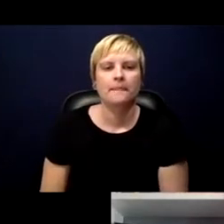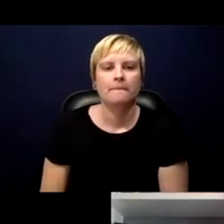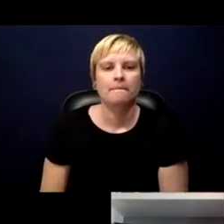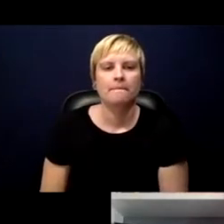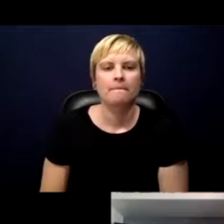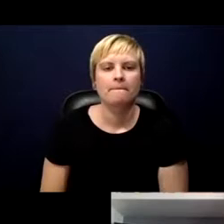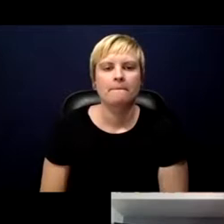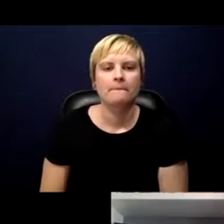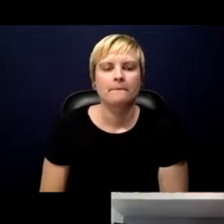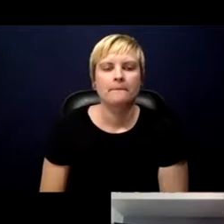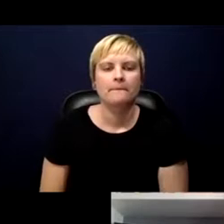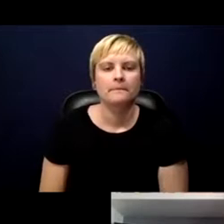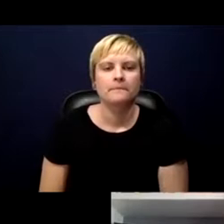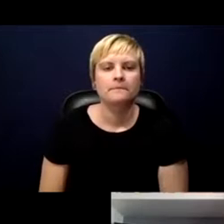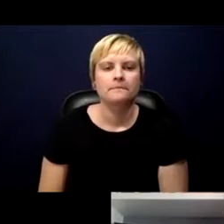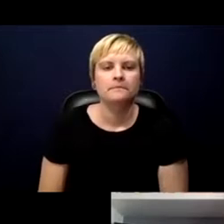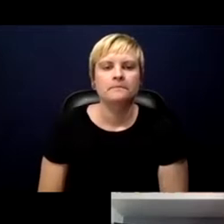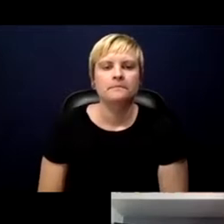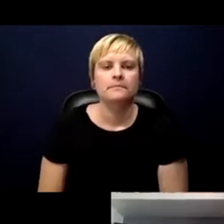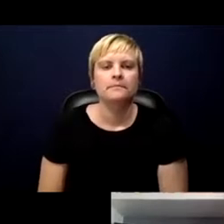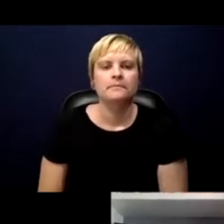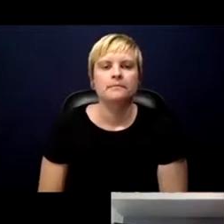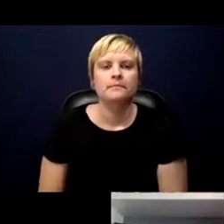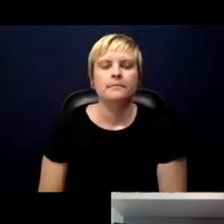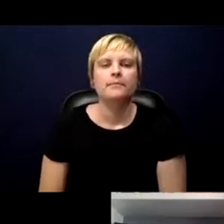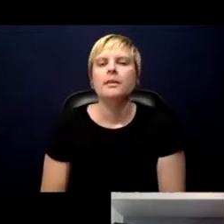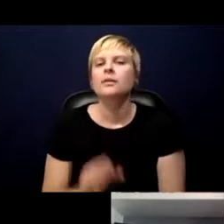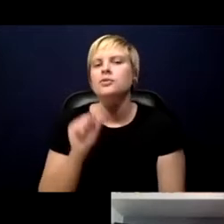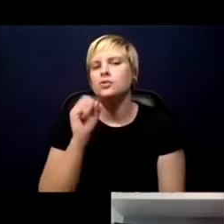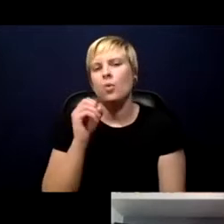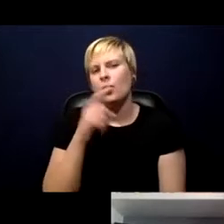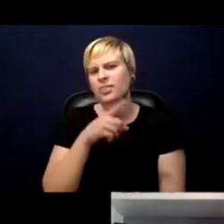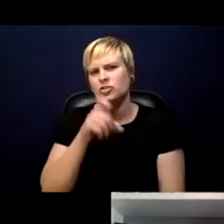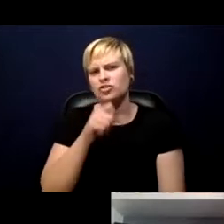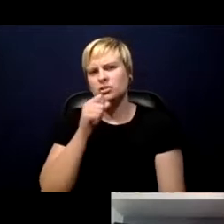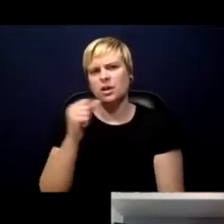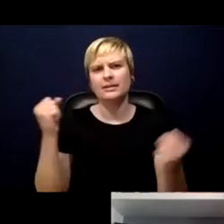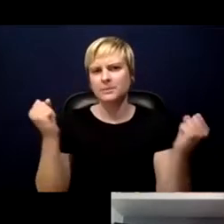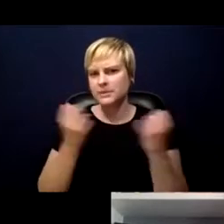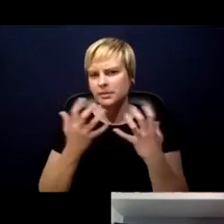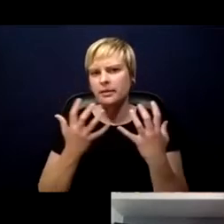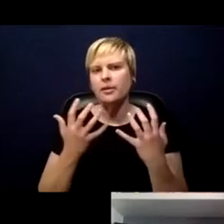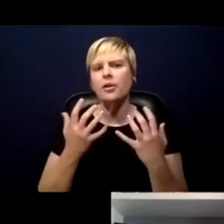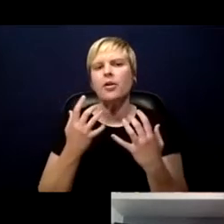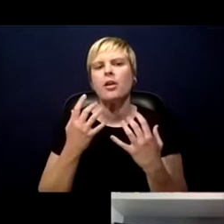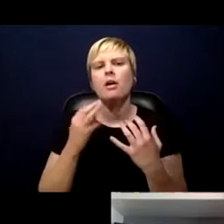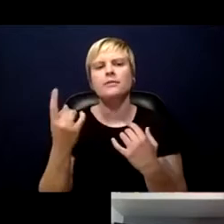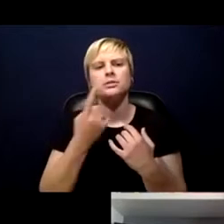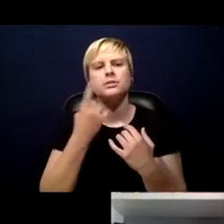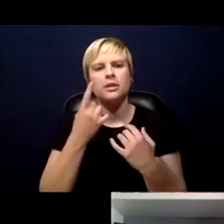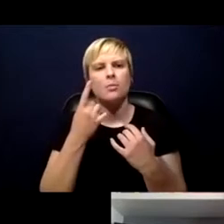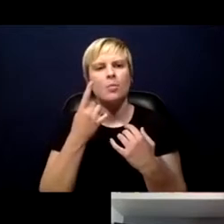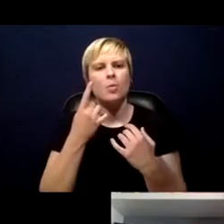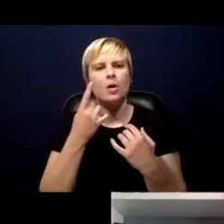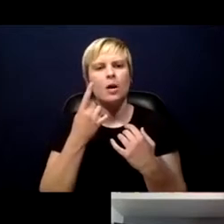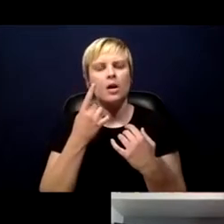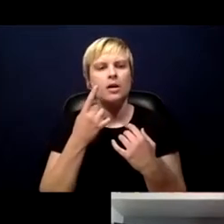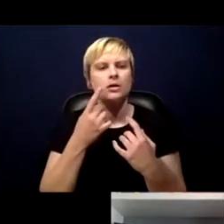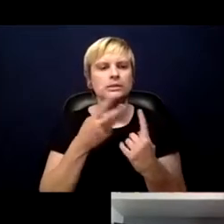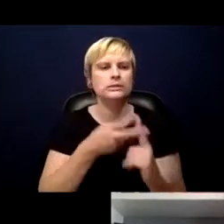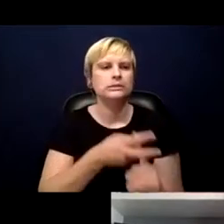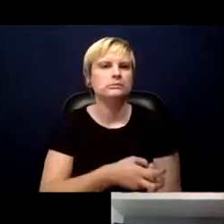So they should not be scared of someone taking their child away because